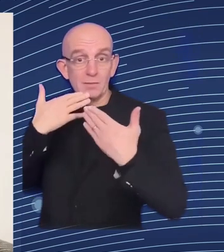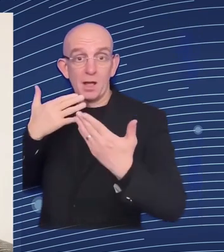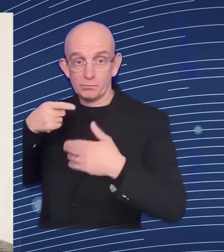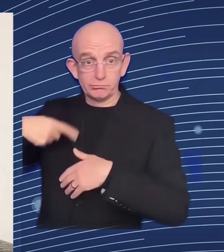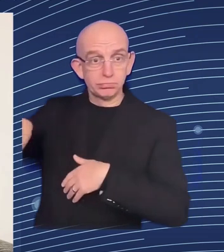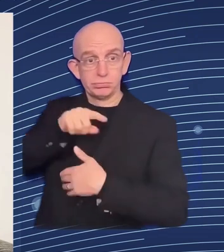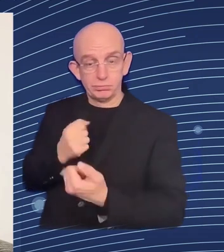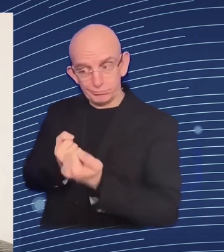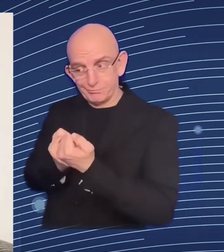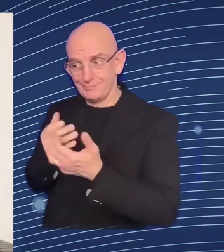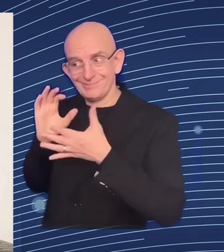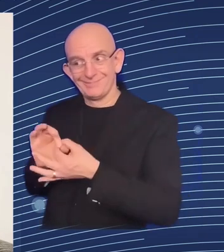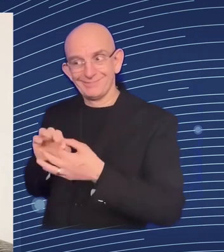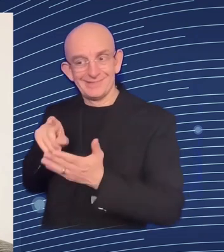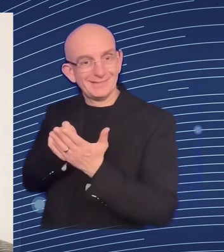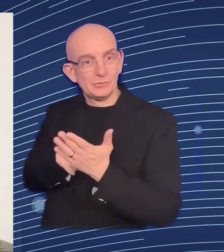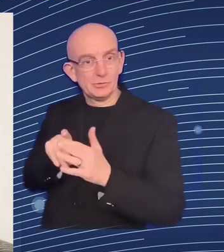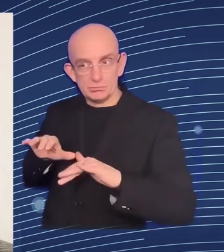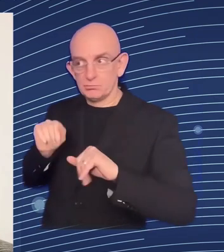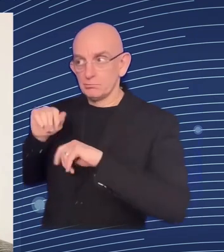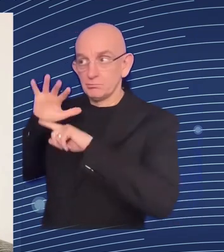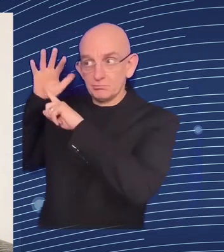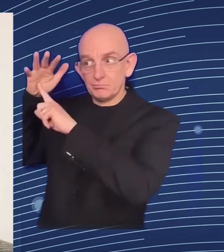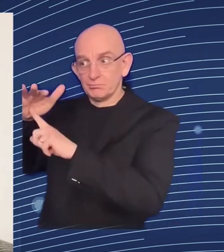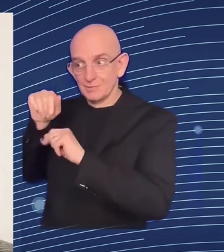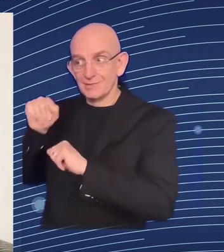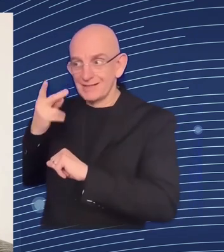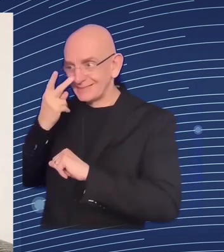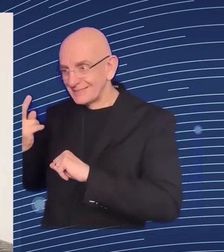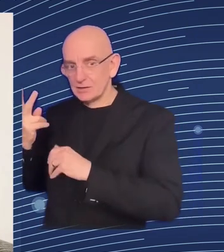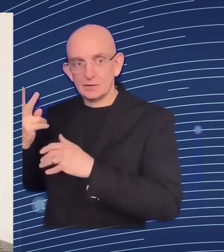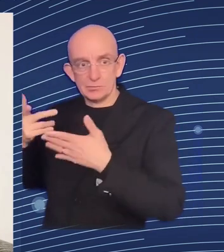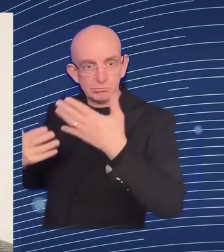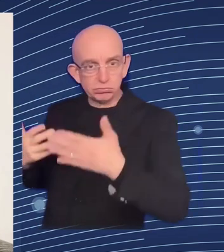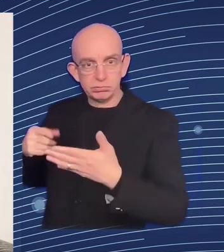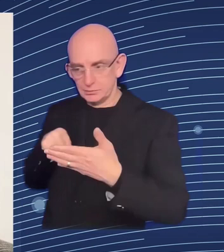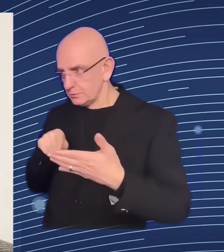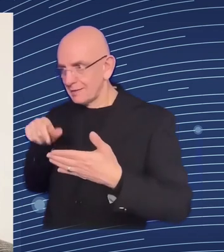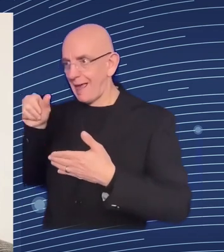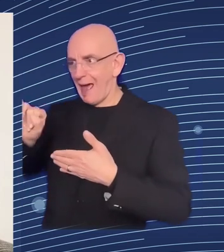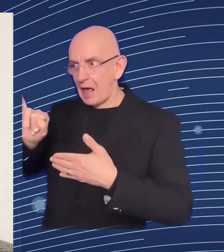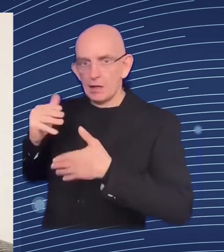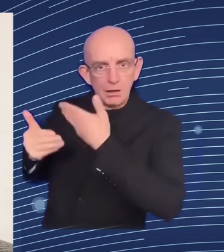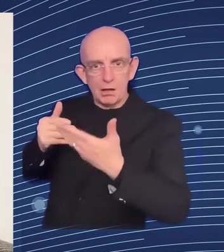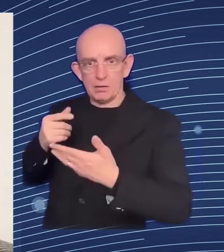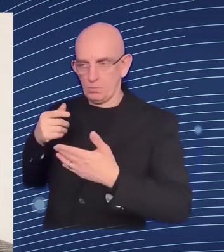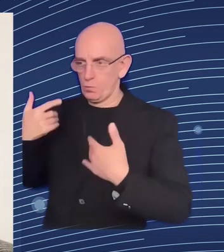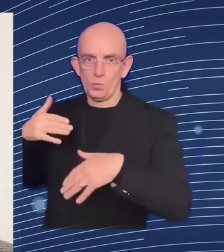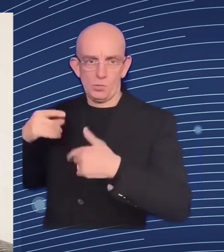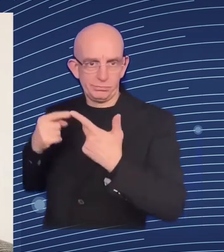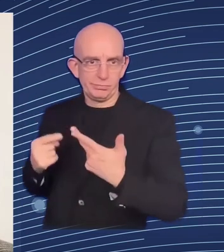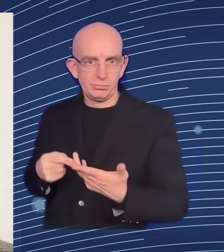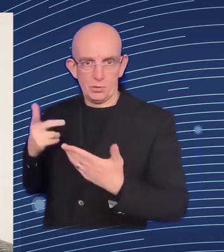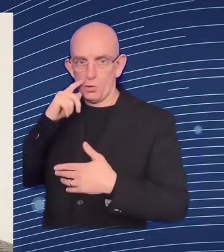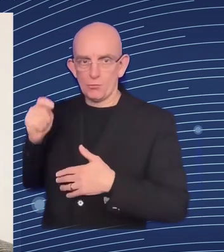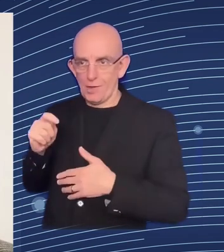also ukraine will be an important partner in for europe for the european union as a